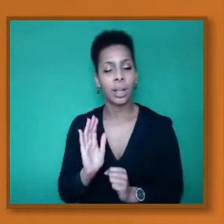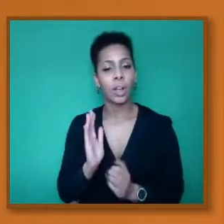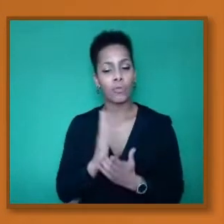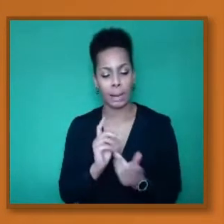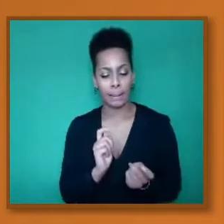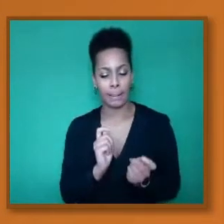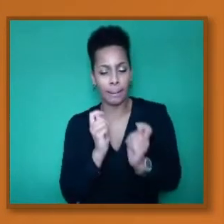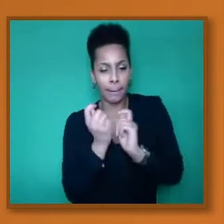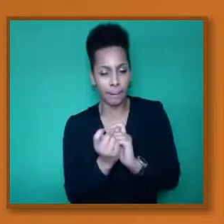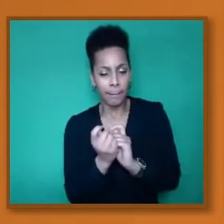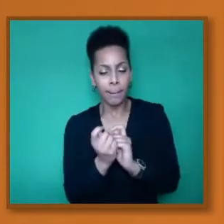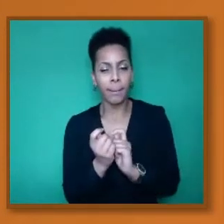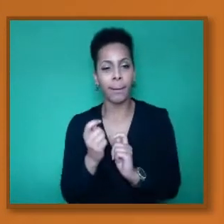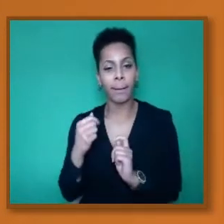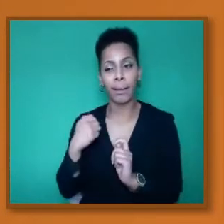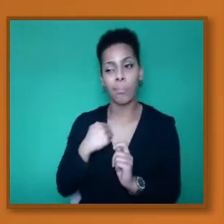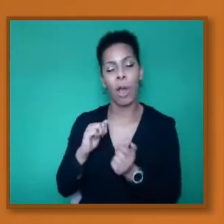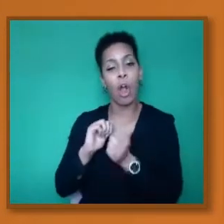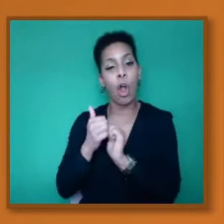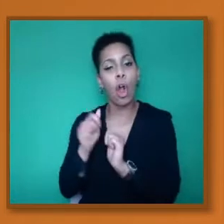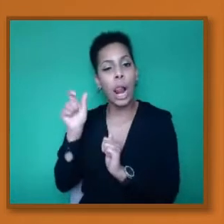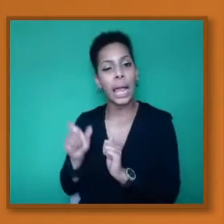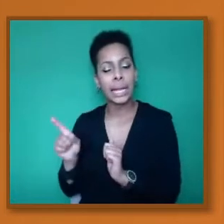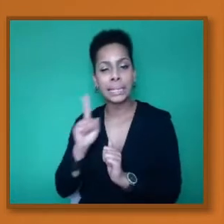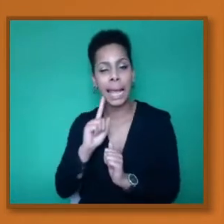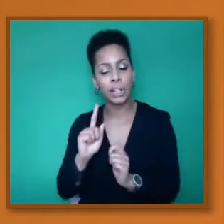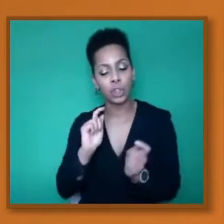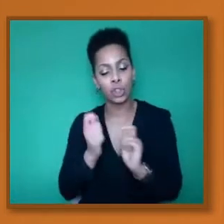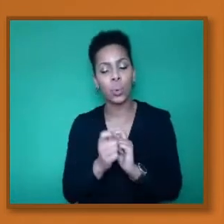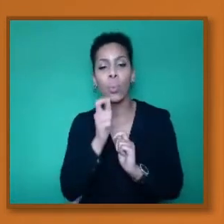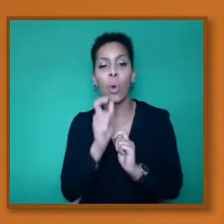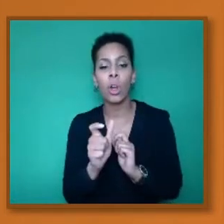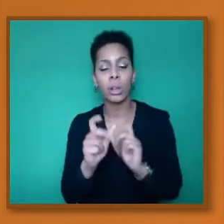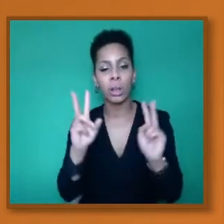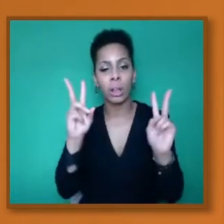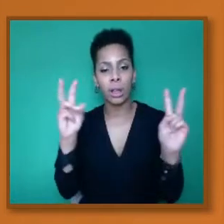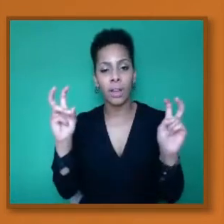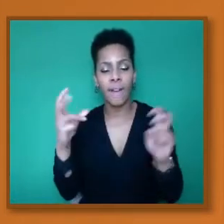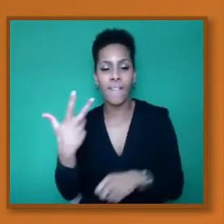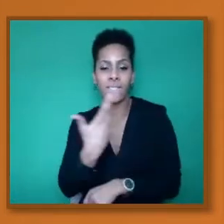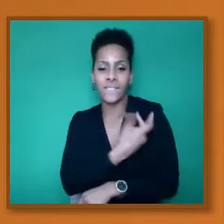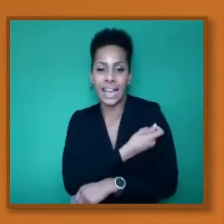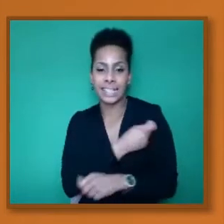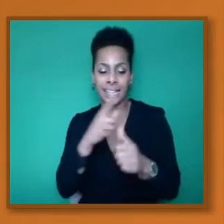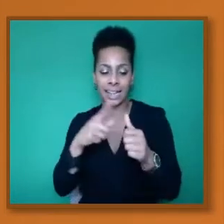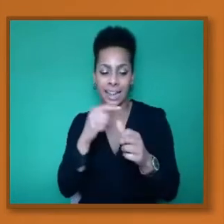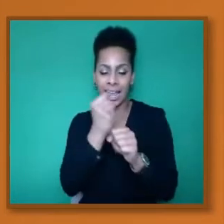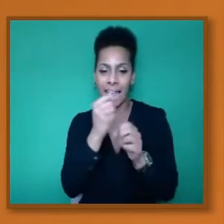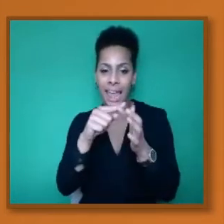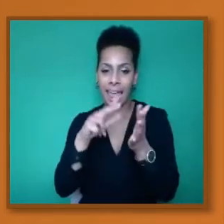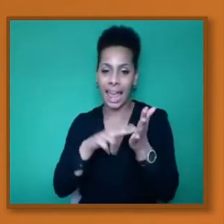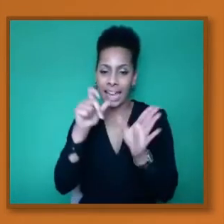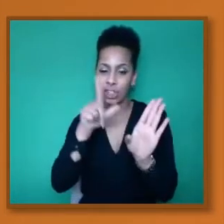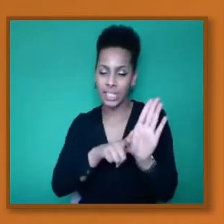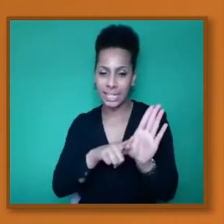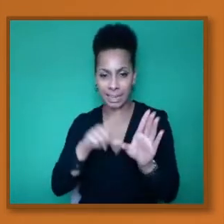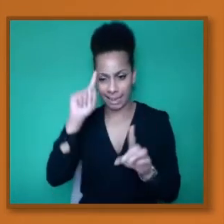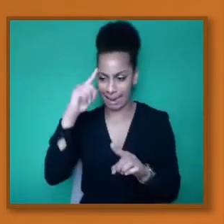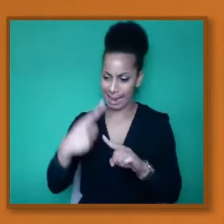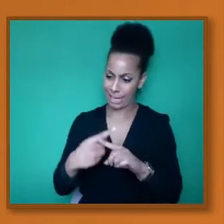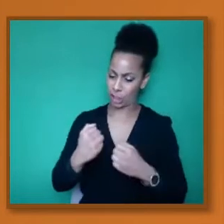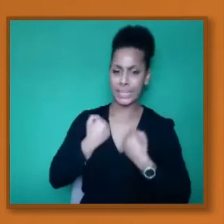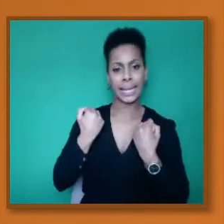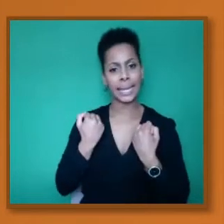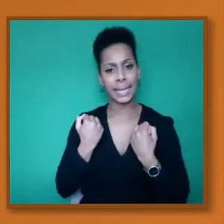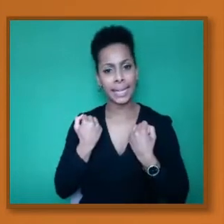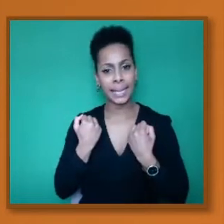of UEL referred to as vaccine agency. And it's really a case of us having made sure we have